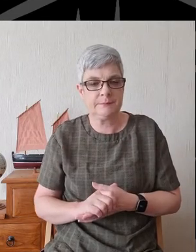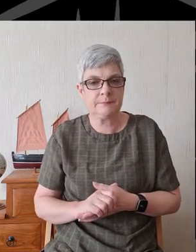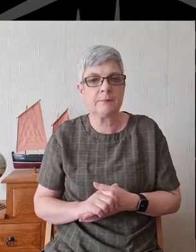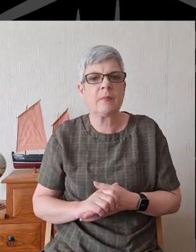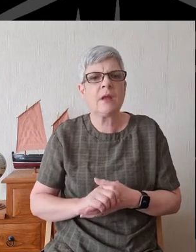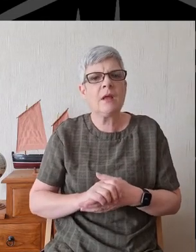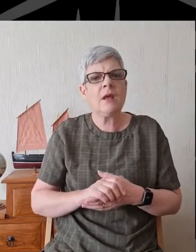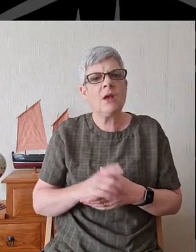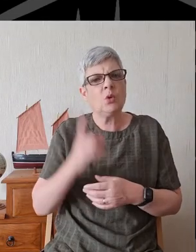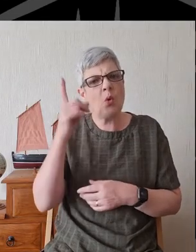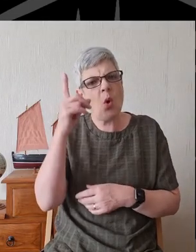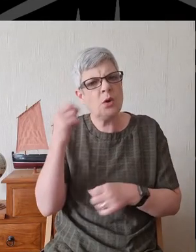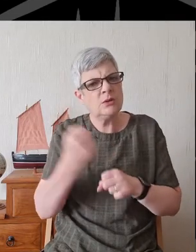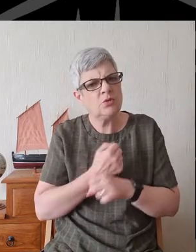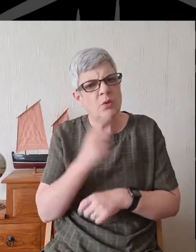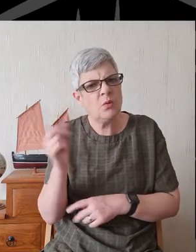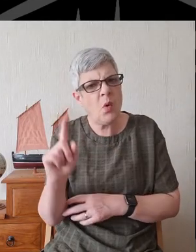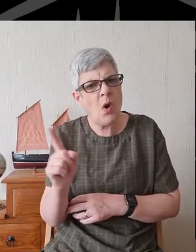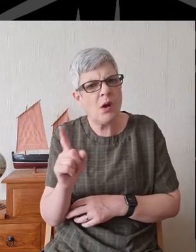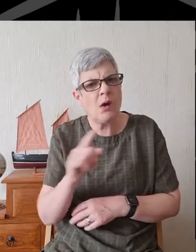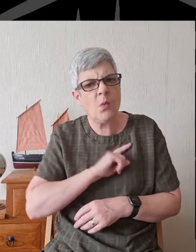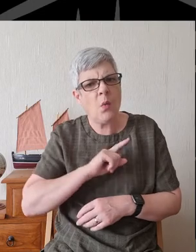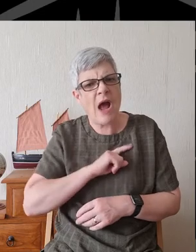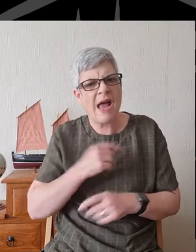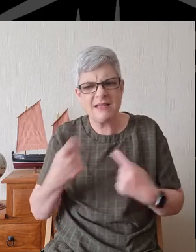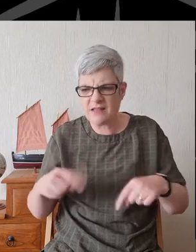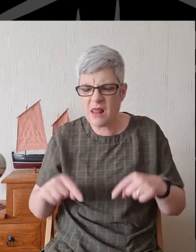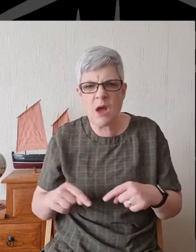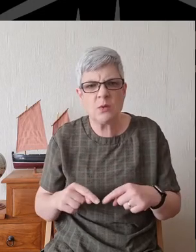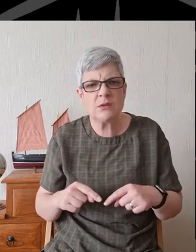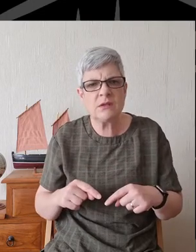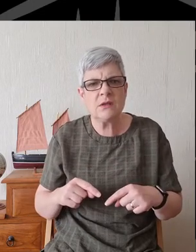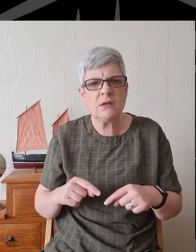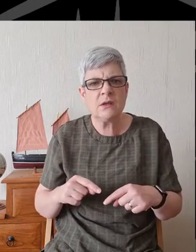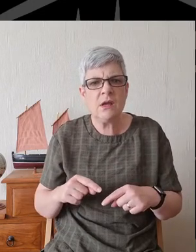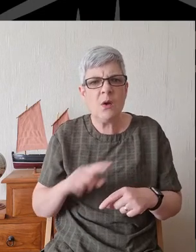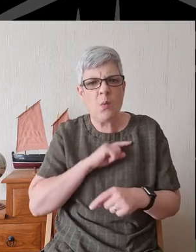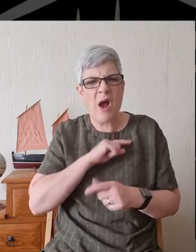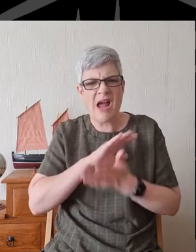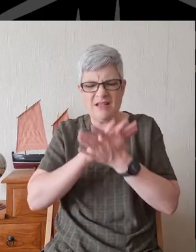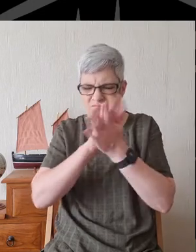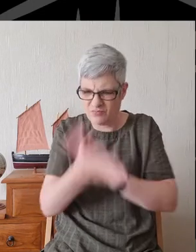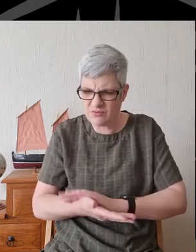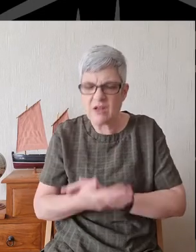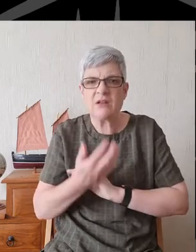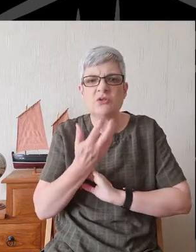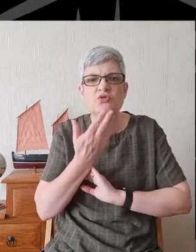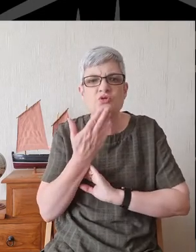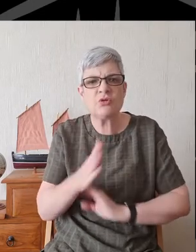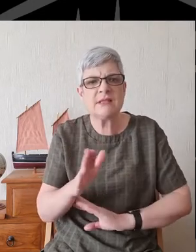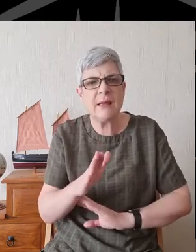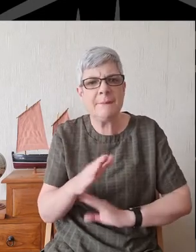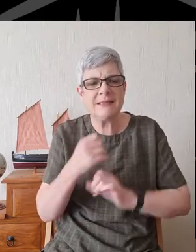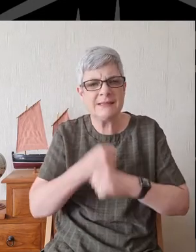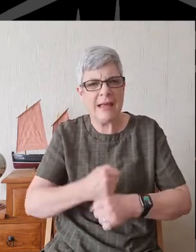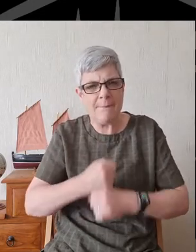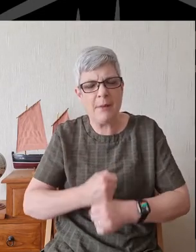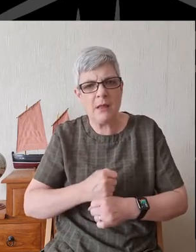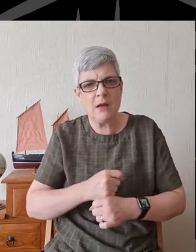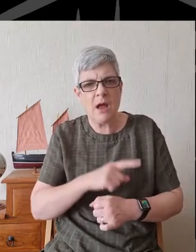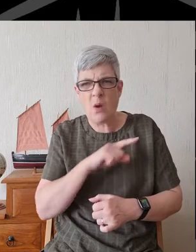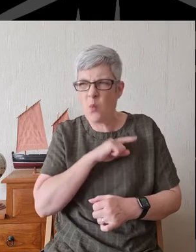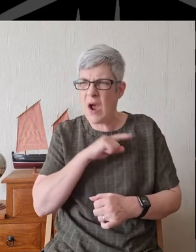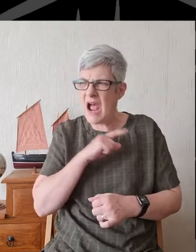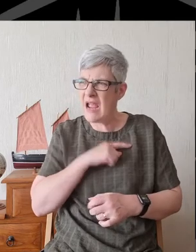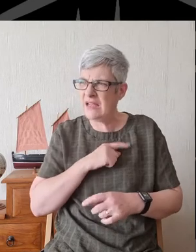What is God doing? They asked. Why has He let this happen? Why is there this destruction upon Jerusalem and its temple? Why are we all